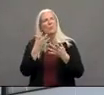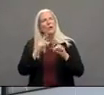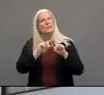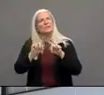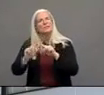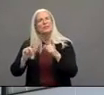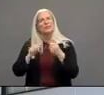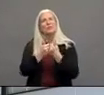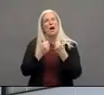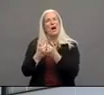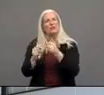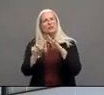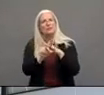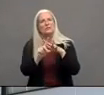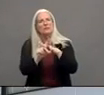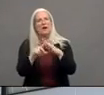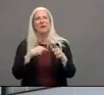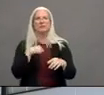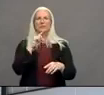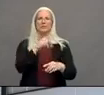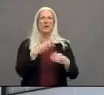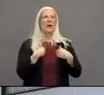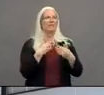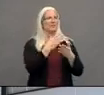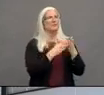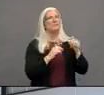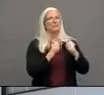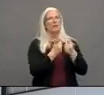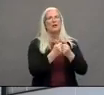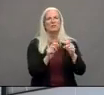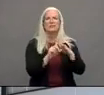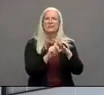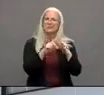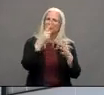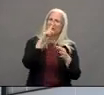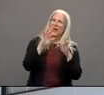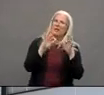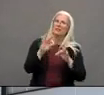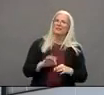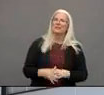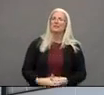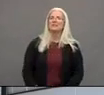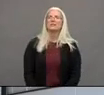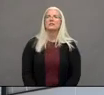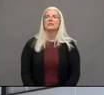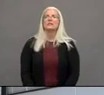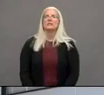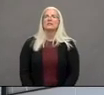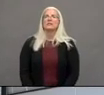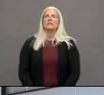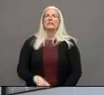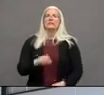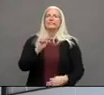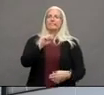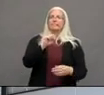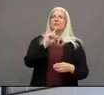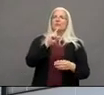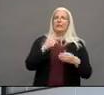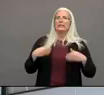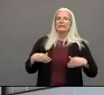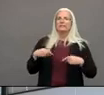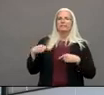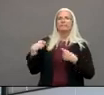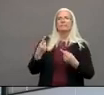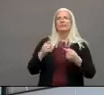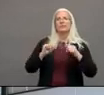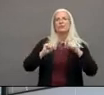moments i'm sure there have been um i think it's been challenging um just to be in our unit sometimes and and speak to